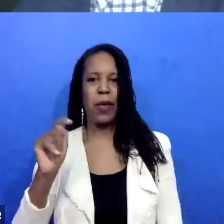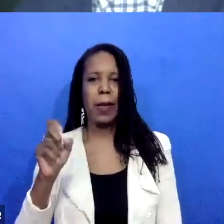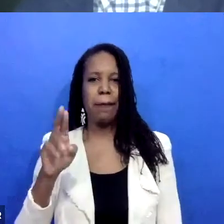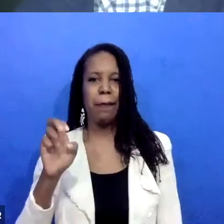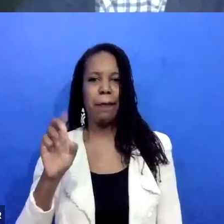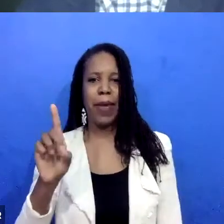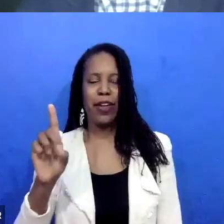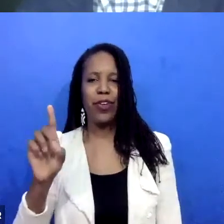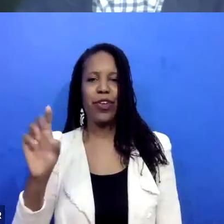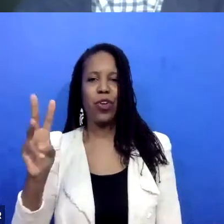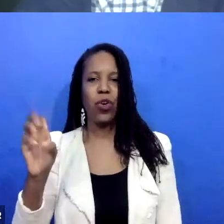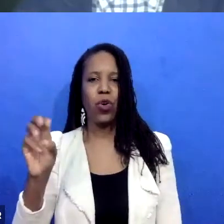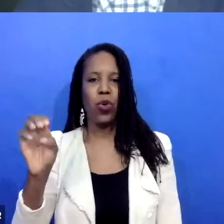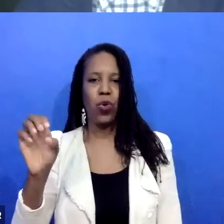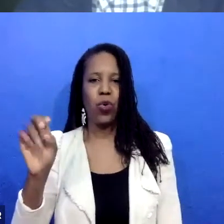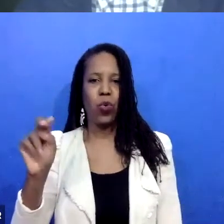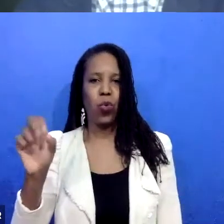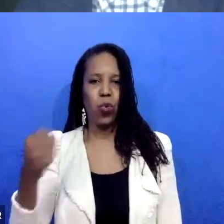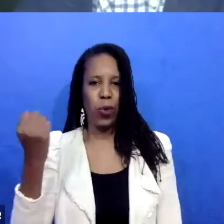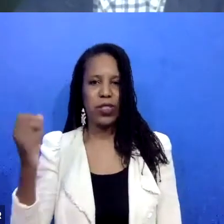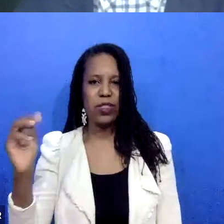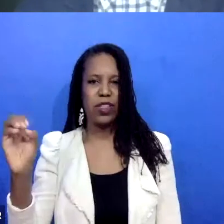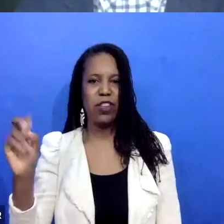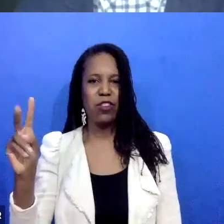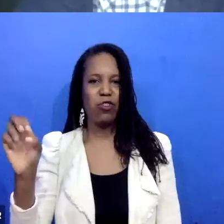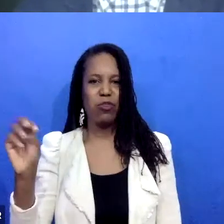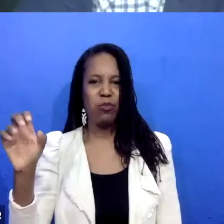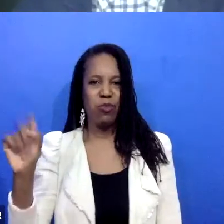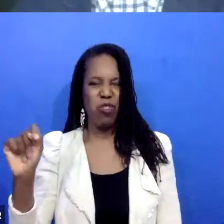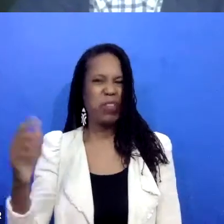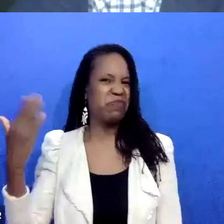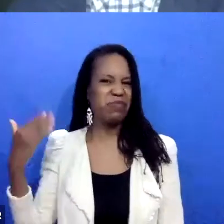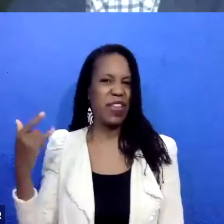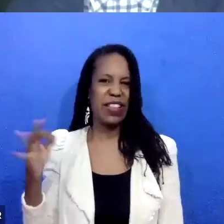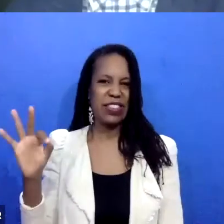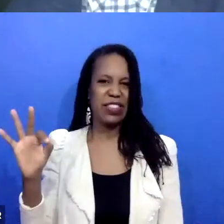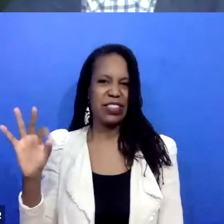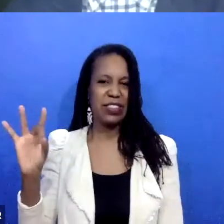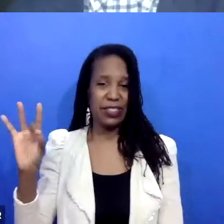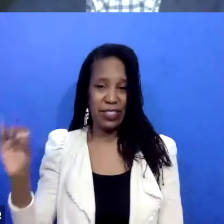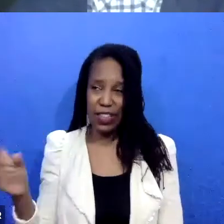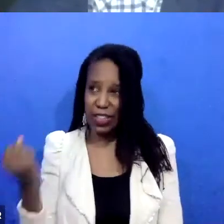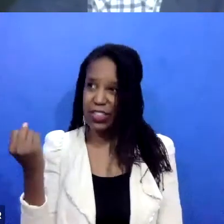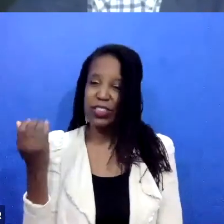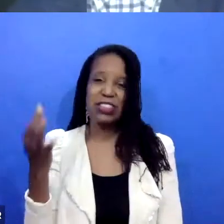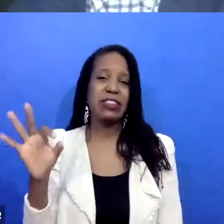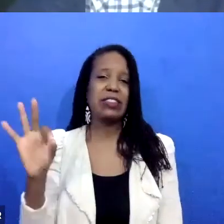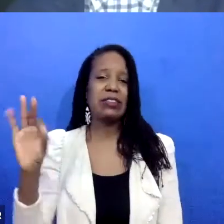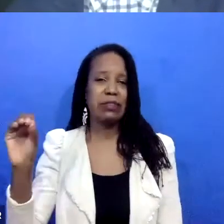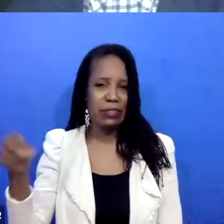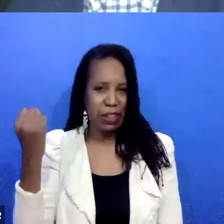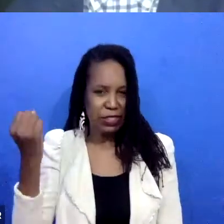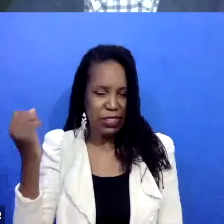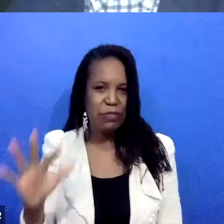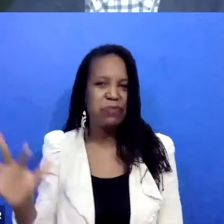and through rape crisis work as well that I'd done over the years, I